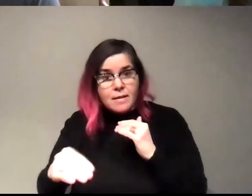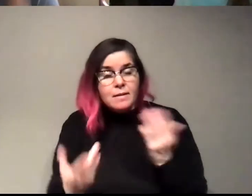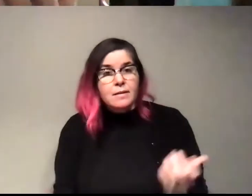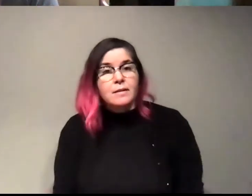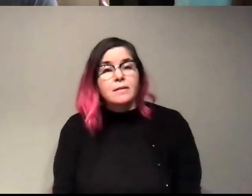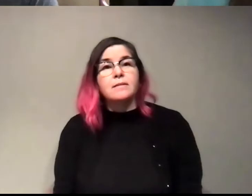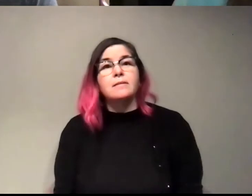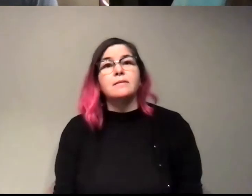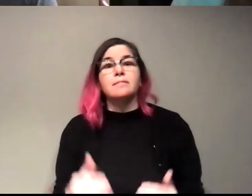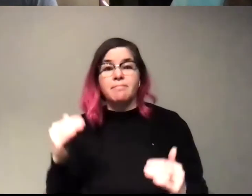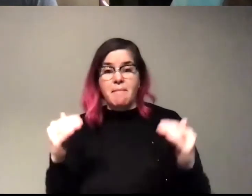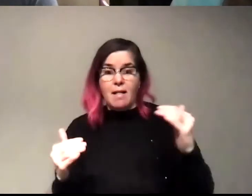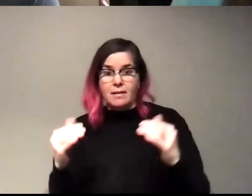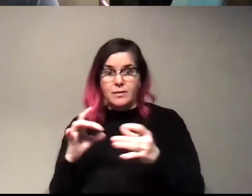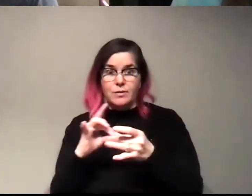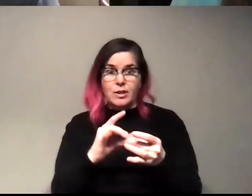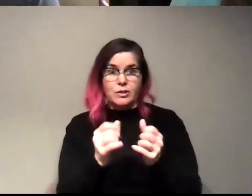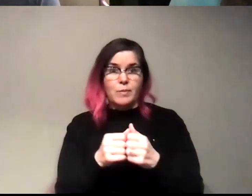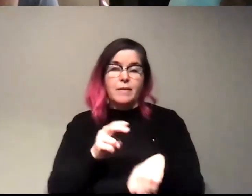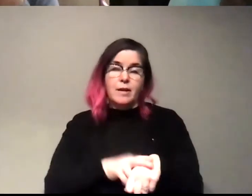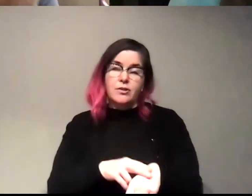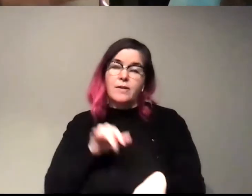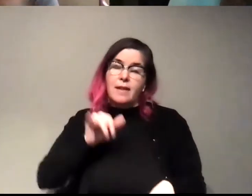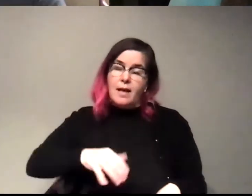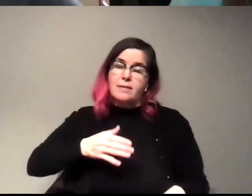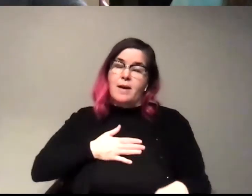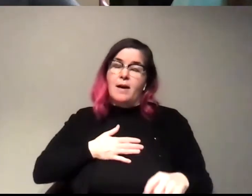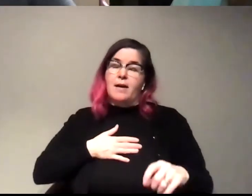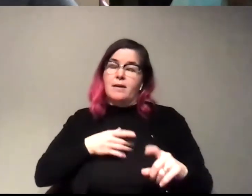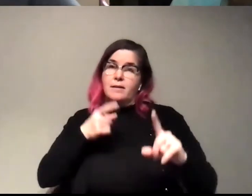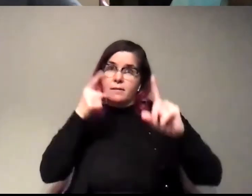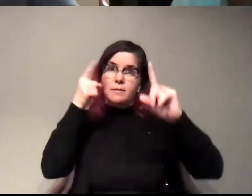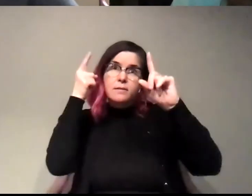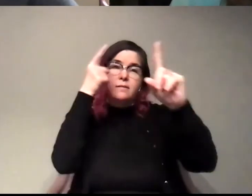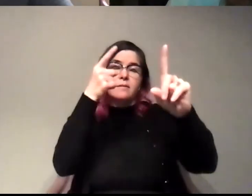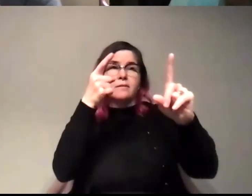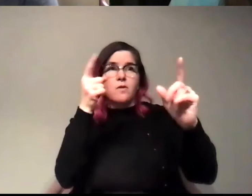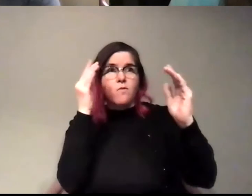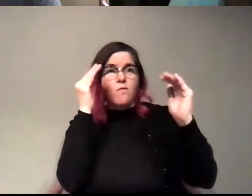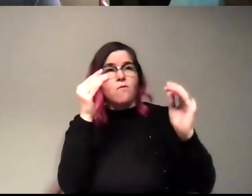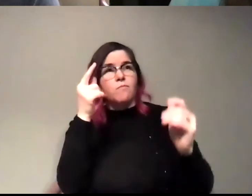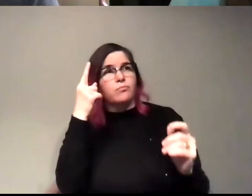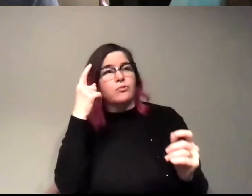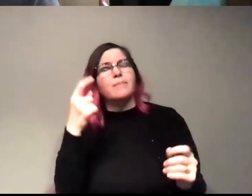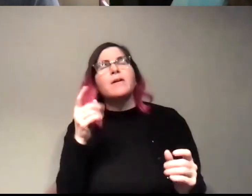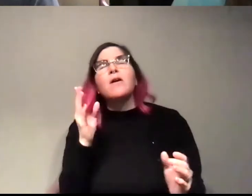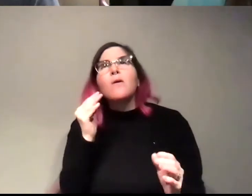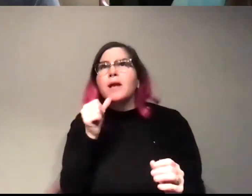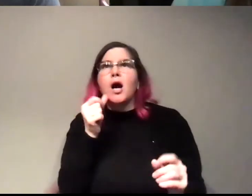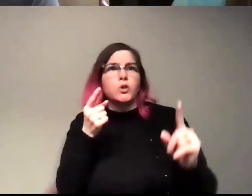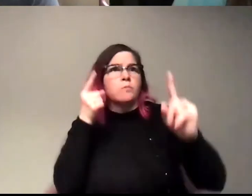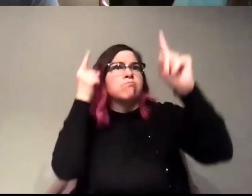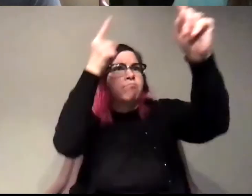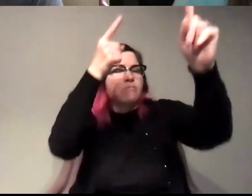balancing our relationship with nature. That's, you know, my pie in the sky, like, I mean, hopefully it's not pie in the sky. I